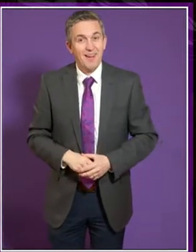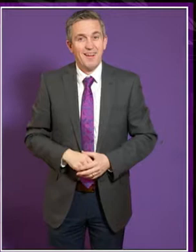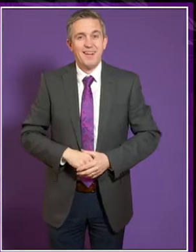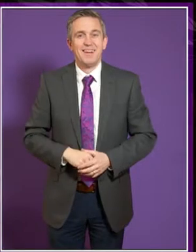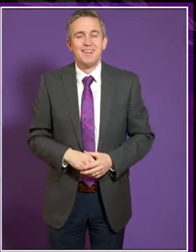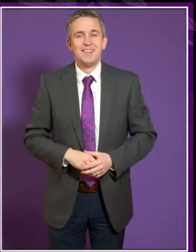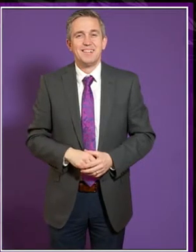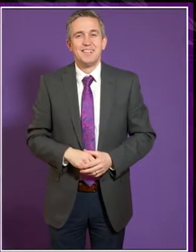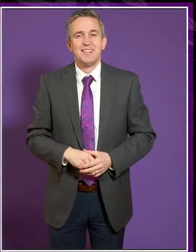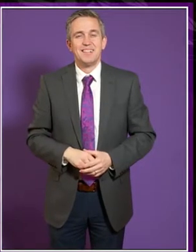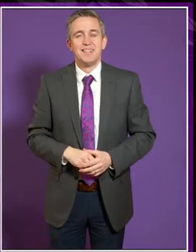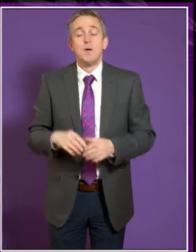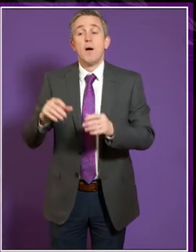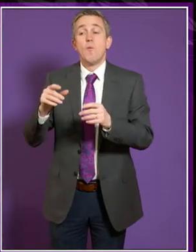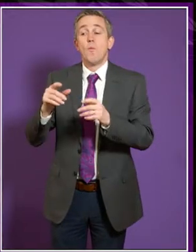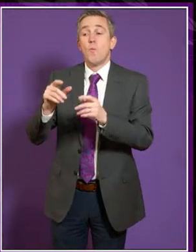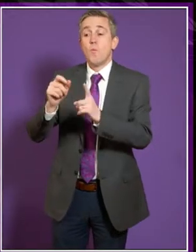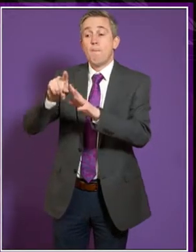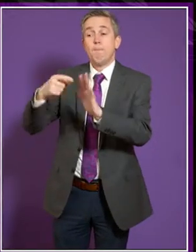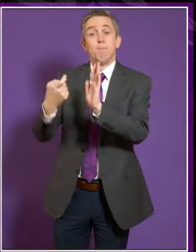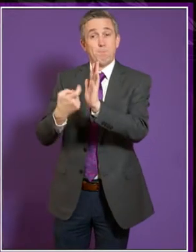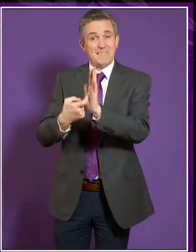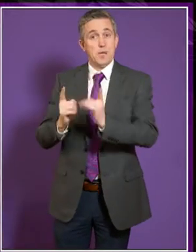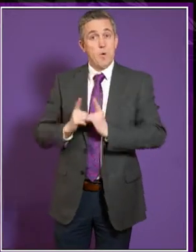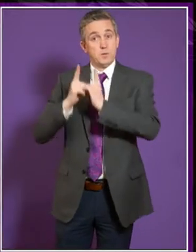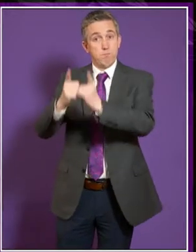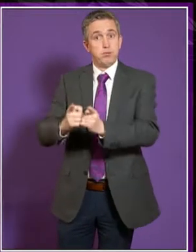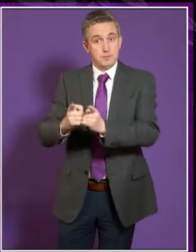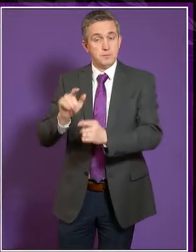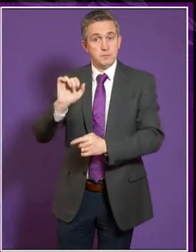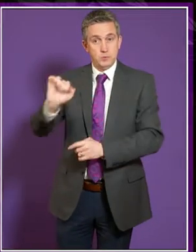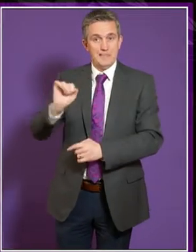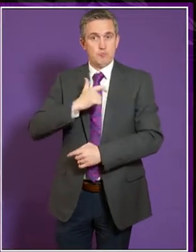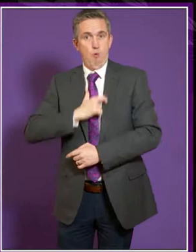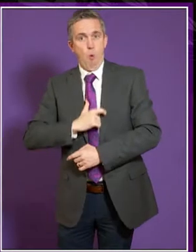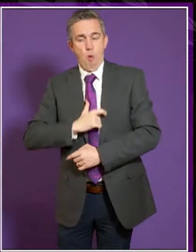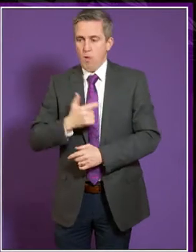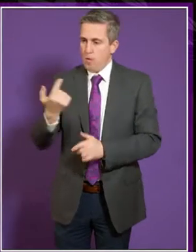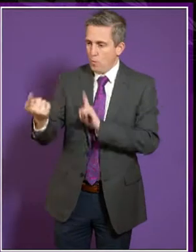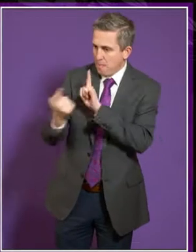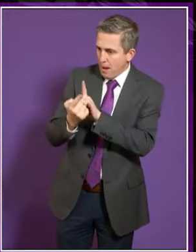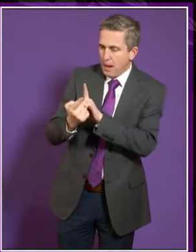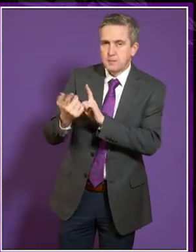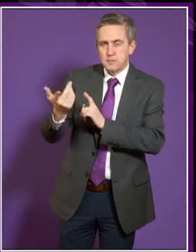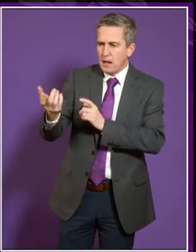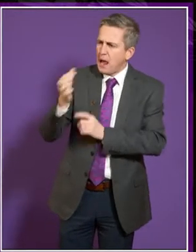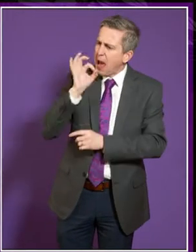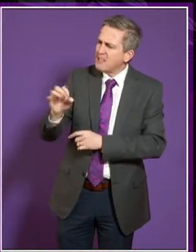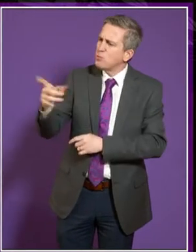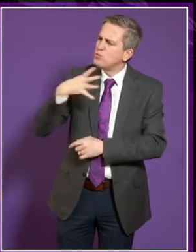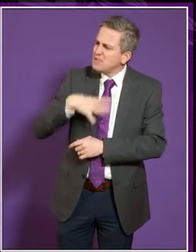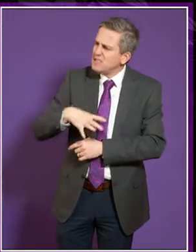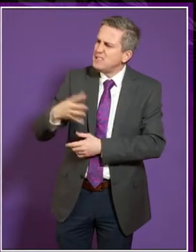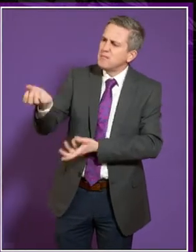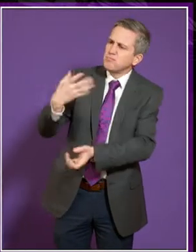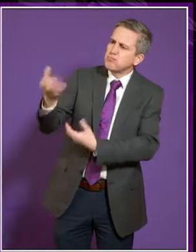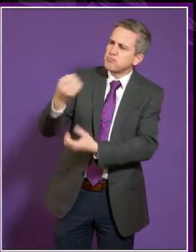When Peter was appointed, I met Peter and basically said, you tell us what help you need and we